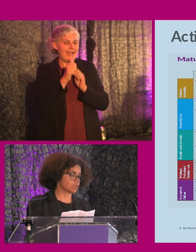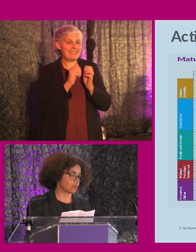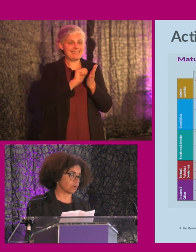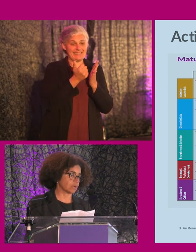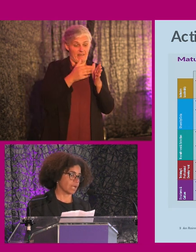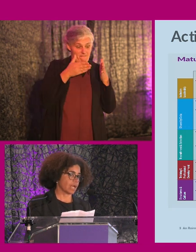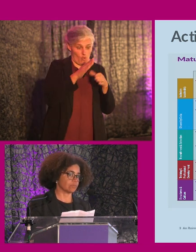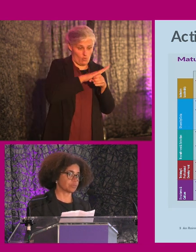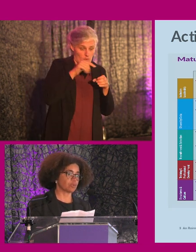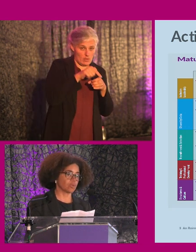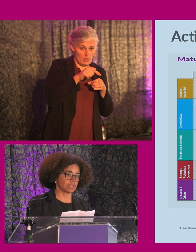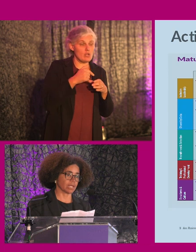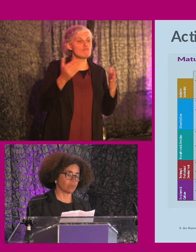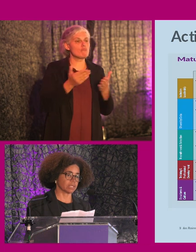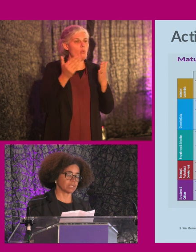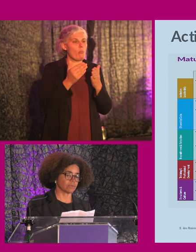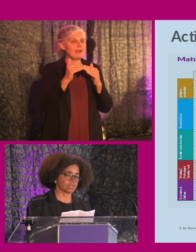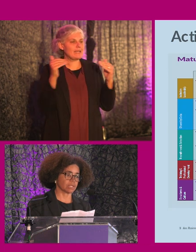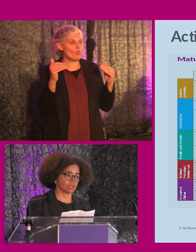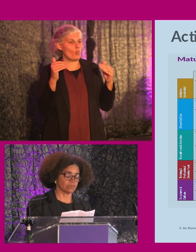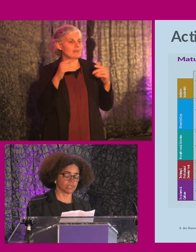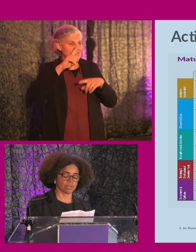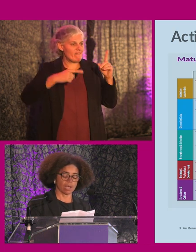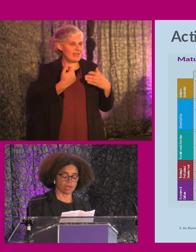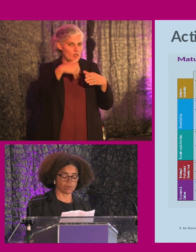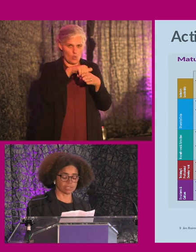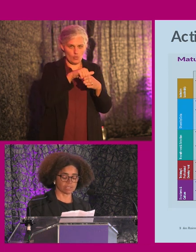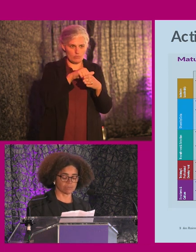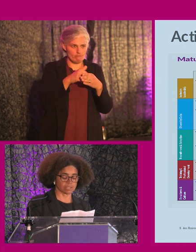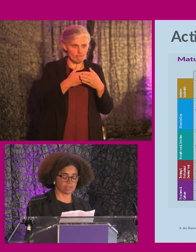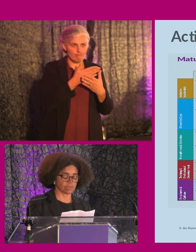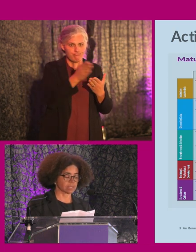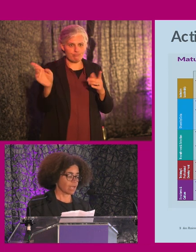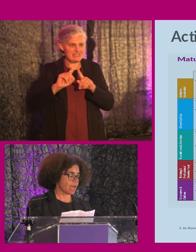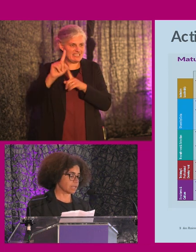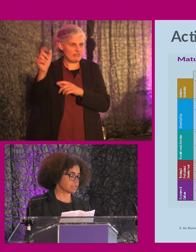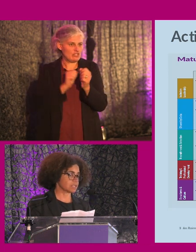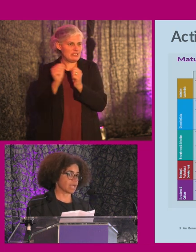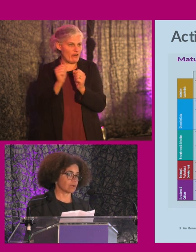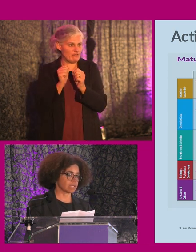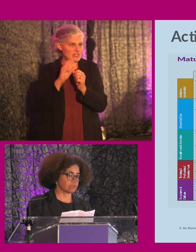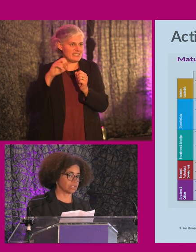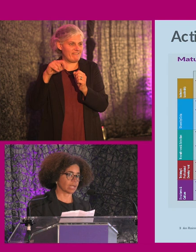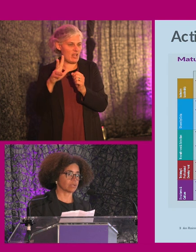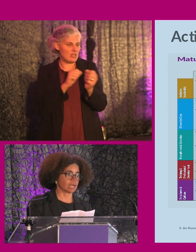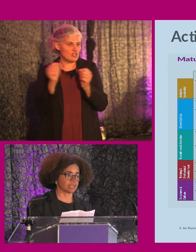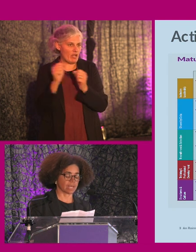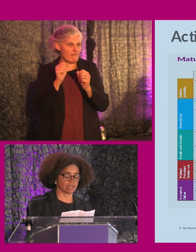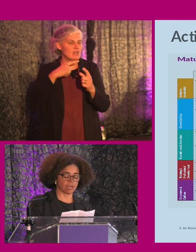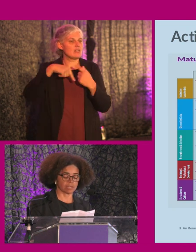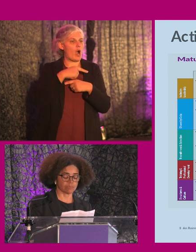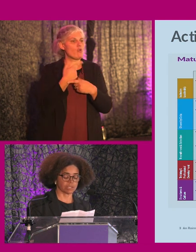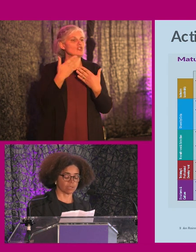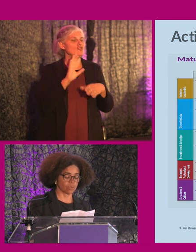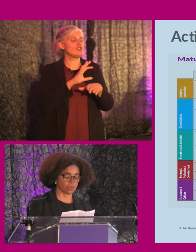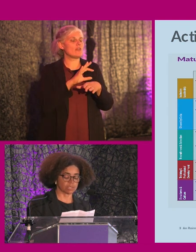focused on promoting equality, diversity and inclusion across the civil service. And as I say, our secretary general and the, and